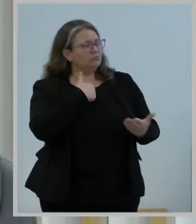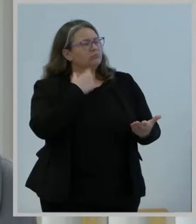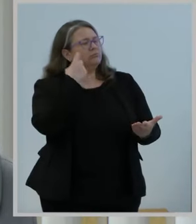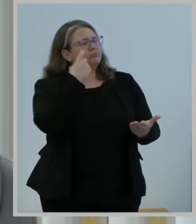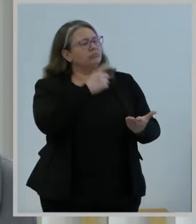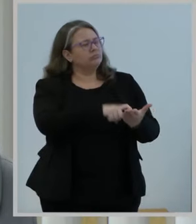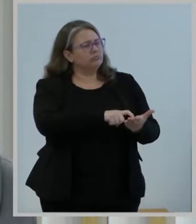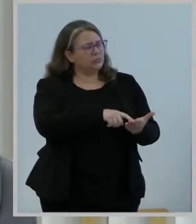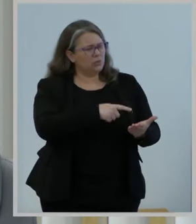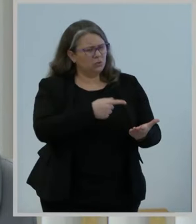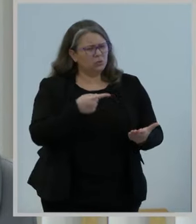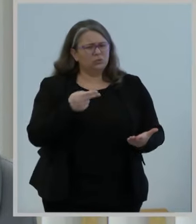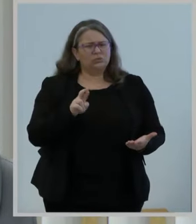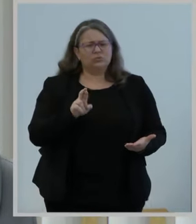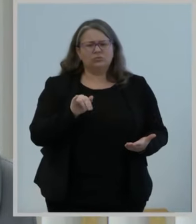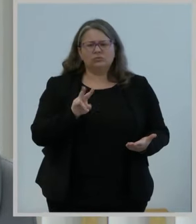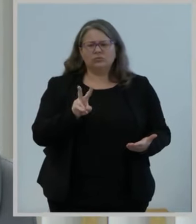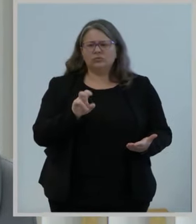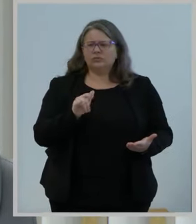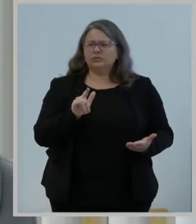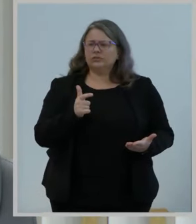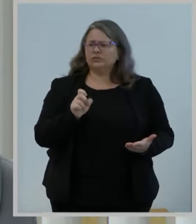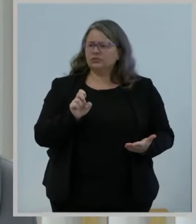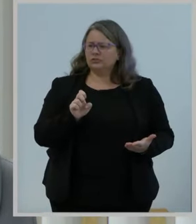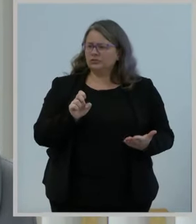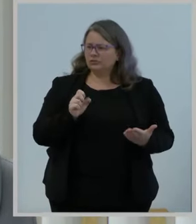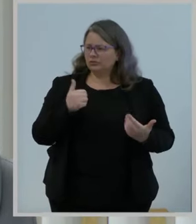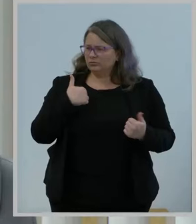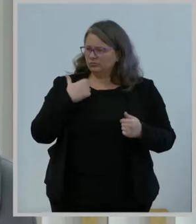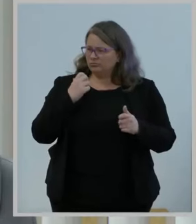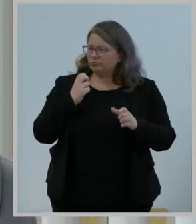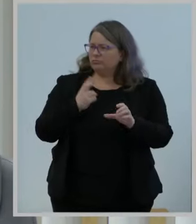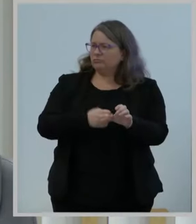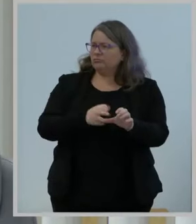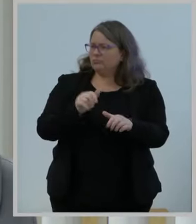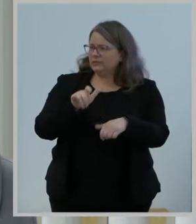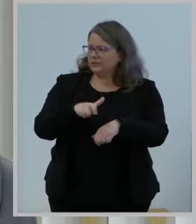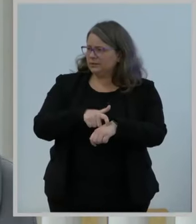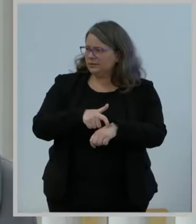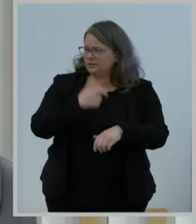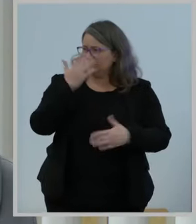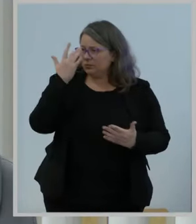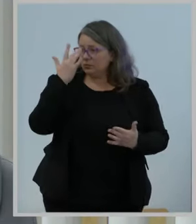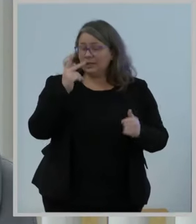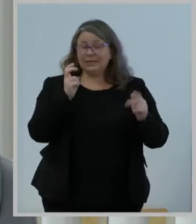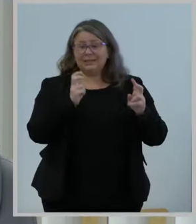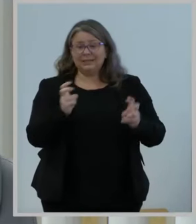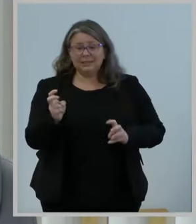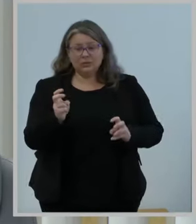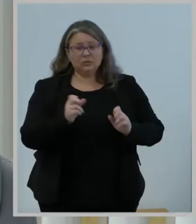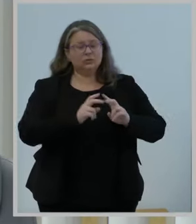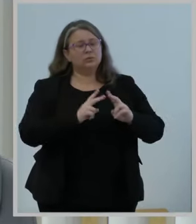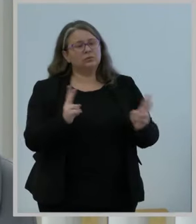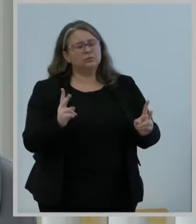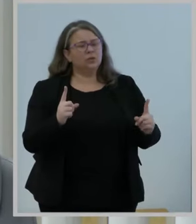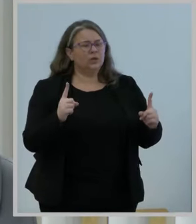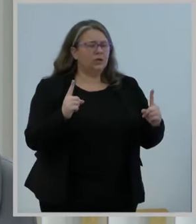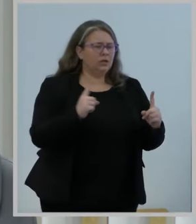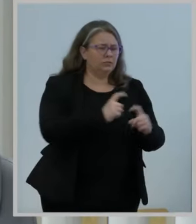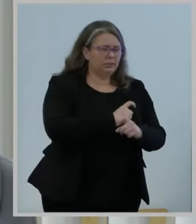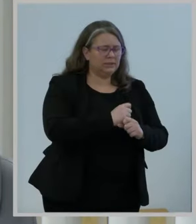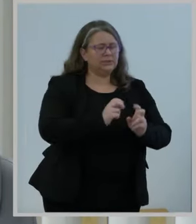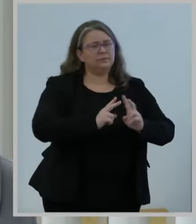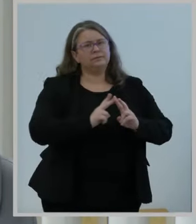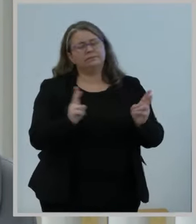commission was facing then were incredibly important and complex at the time. And I found my colleagues to be unbelievably smart,